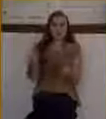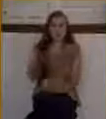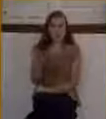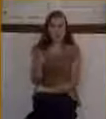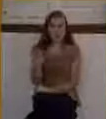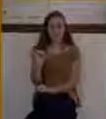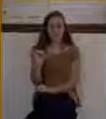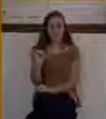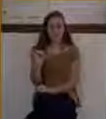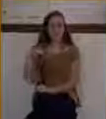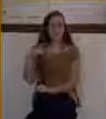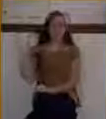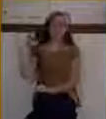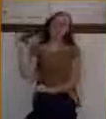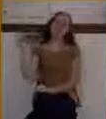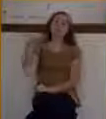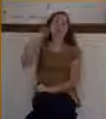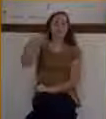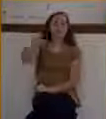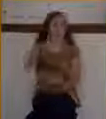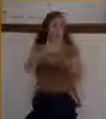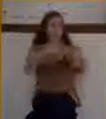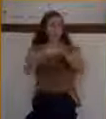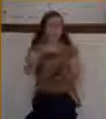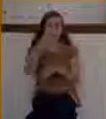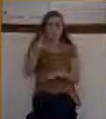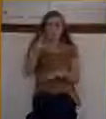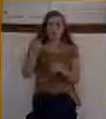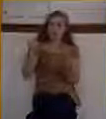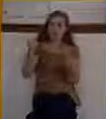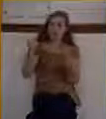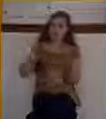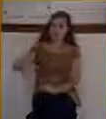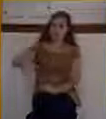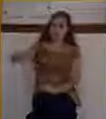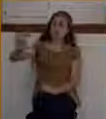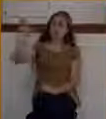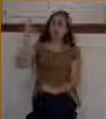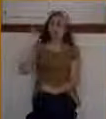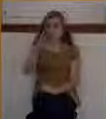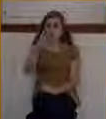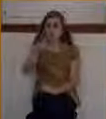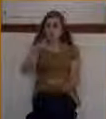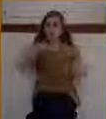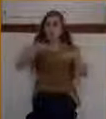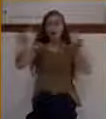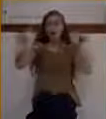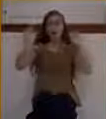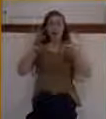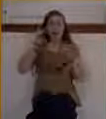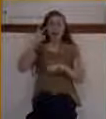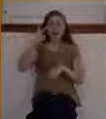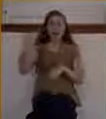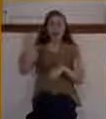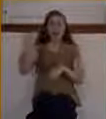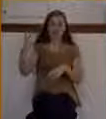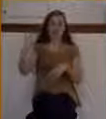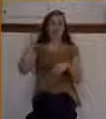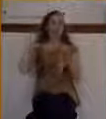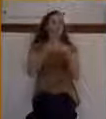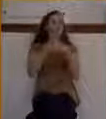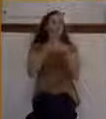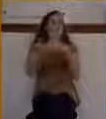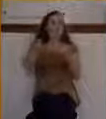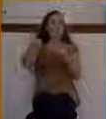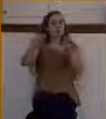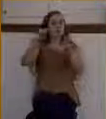way, if you've been born blind and you've been blind all your life and you finally get your sight, what's the first thing that you would be tempted to do? Run